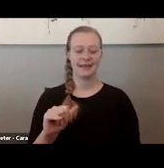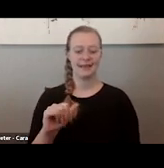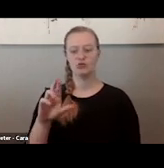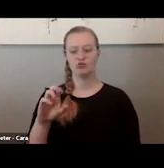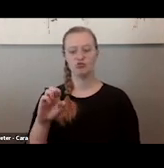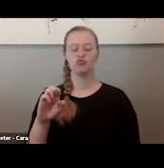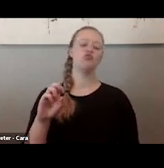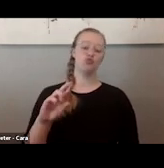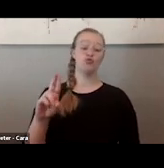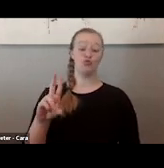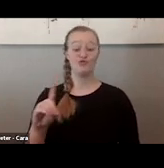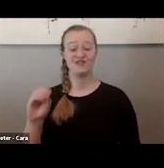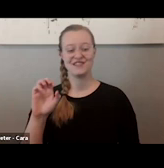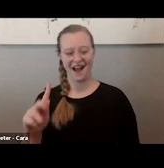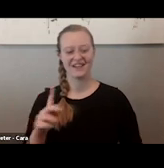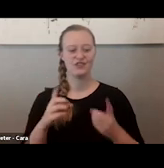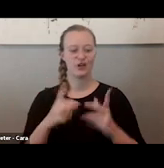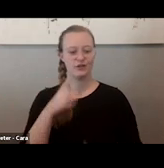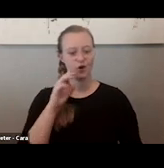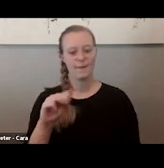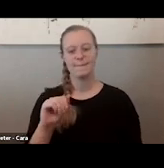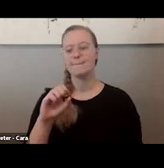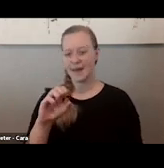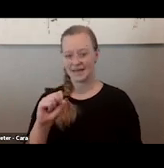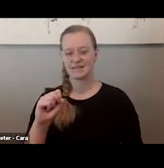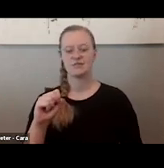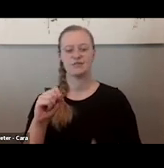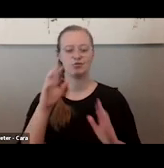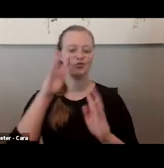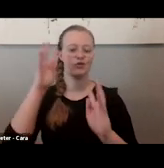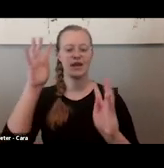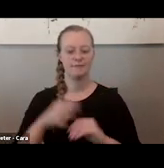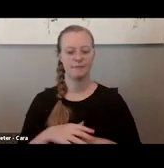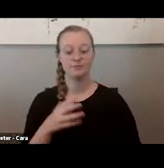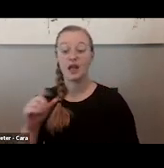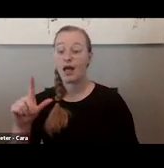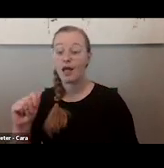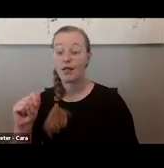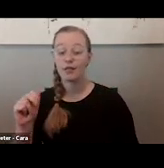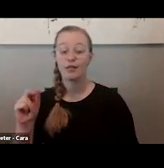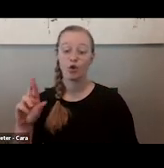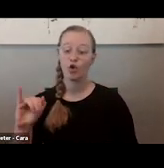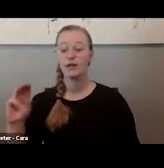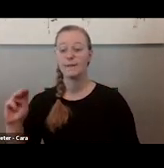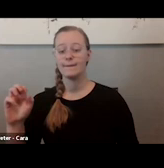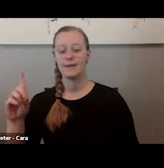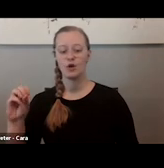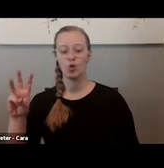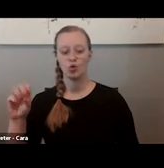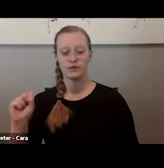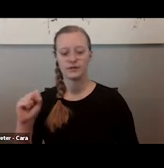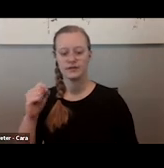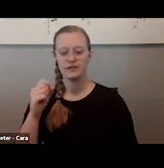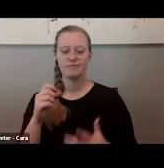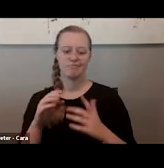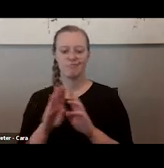Meadows is the Board Chair for the Kentuckians for the Arts. These speakers are going to give you all the information you